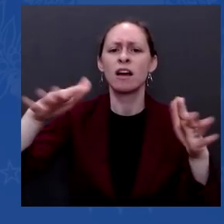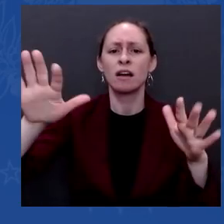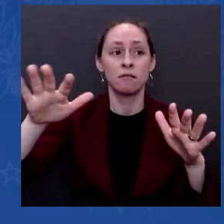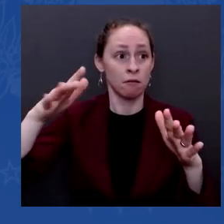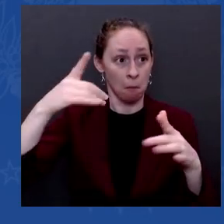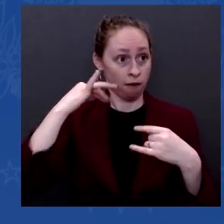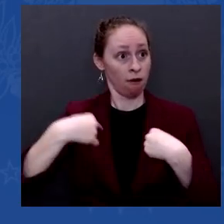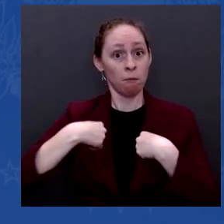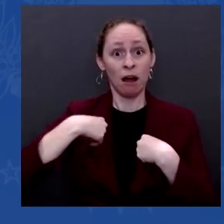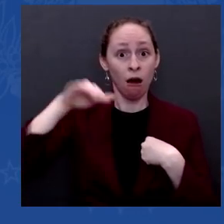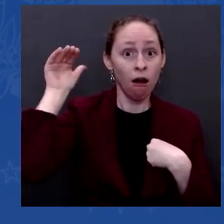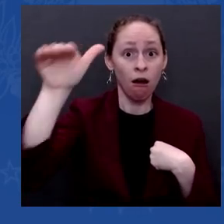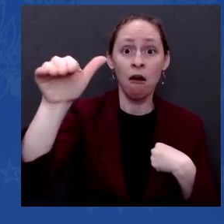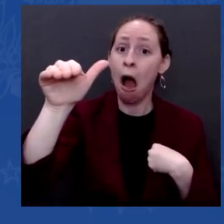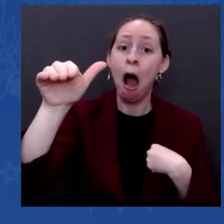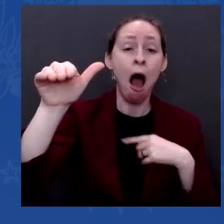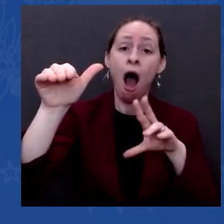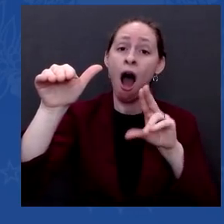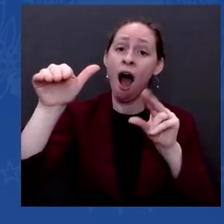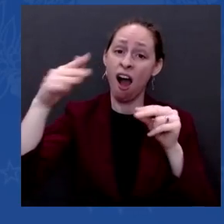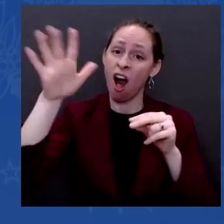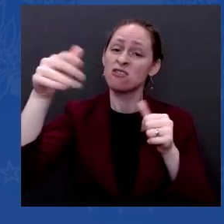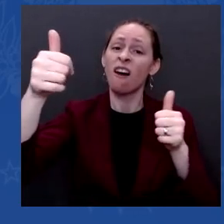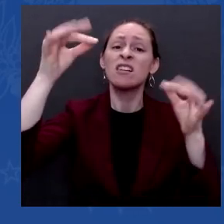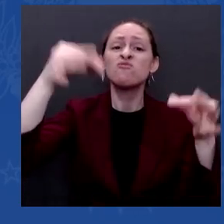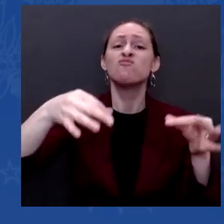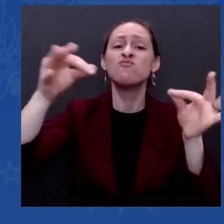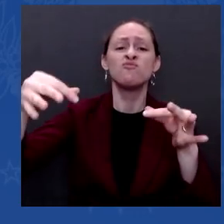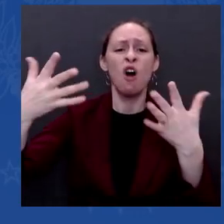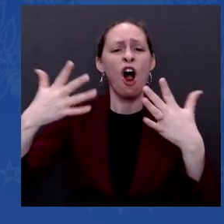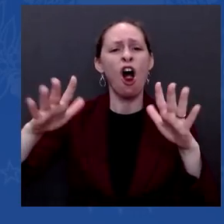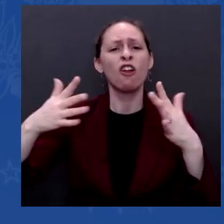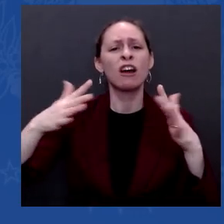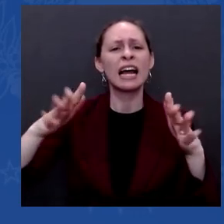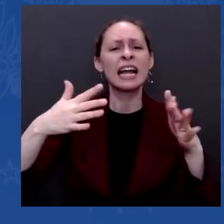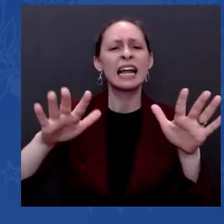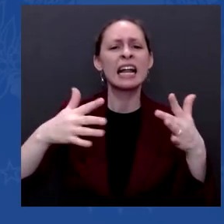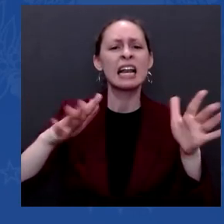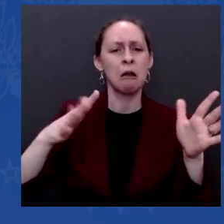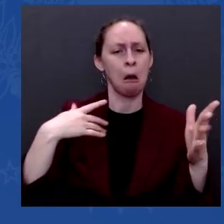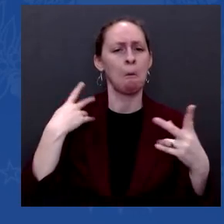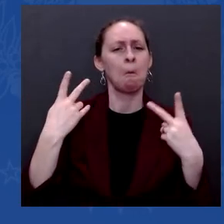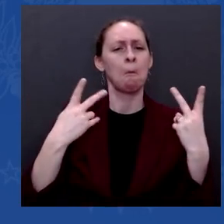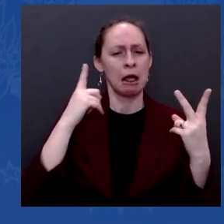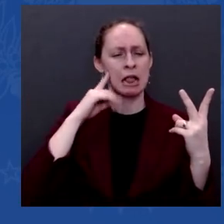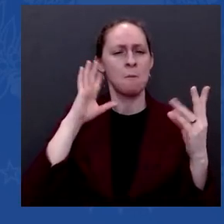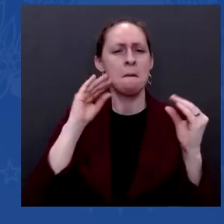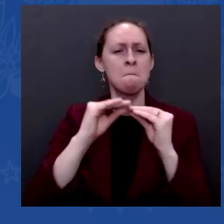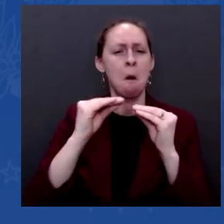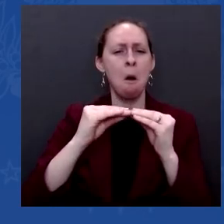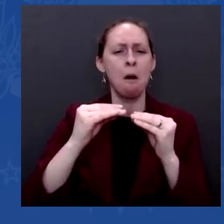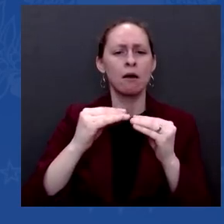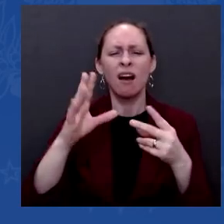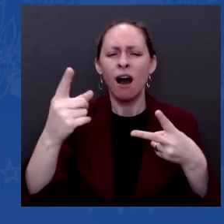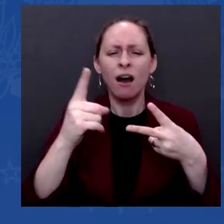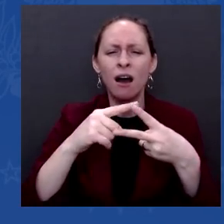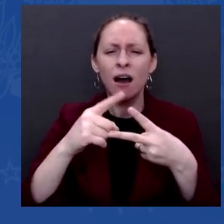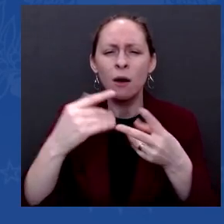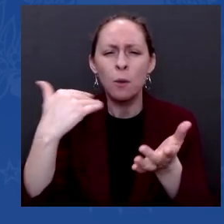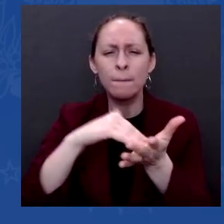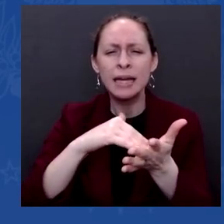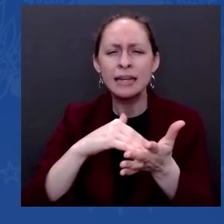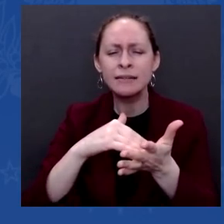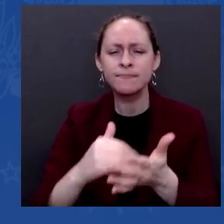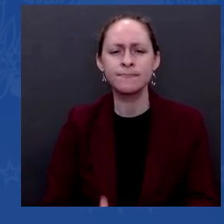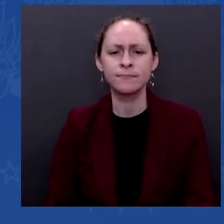think you'll see that increase, not decrease, number one. What was the first part of your question? Ms. On your comment that you made, that